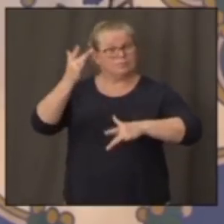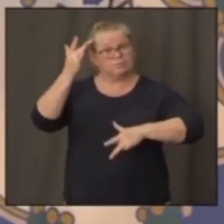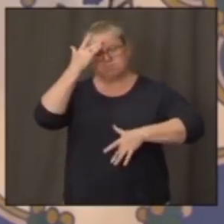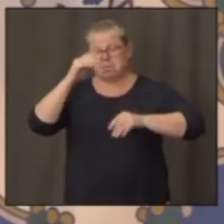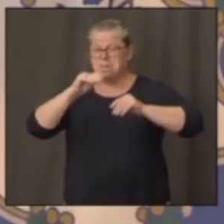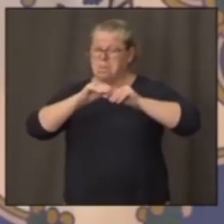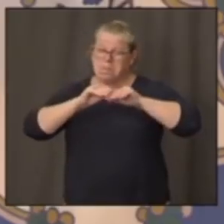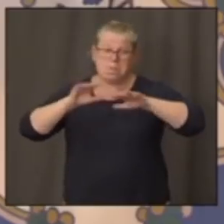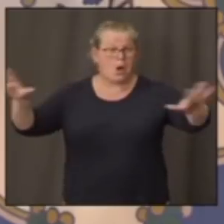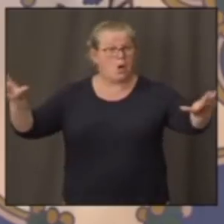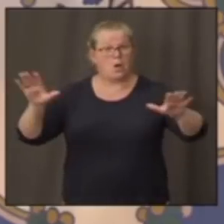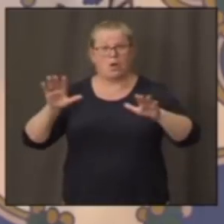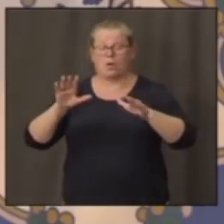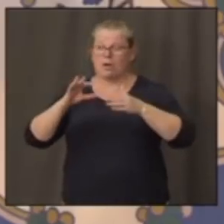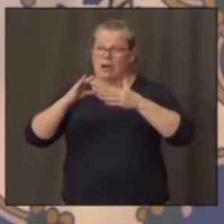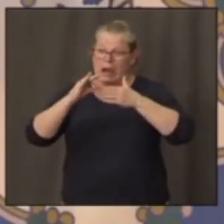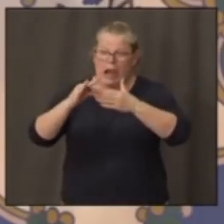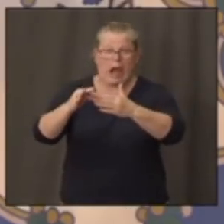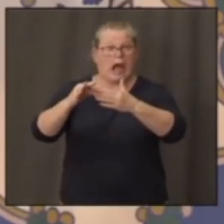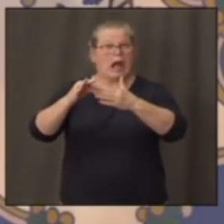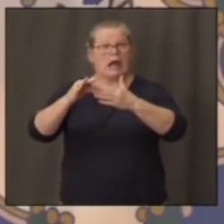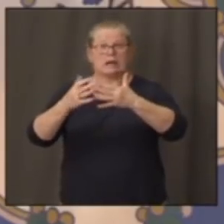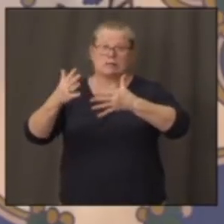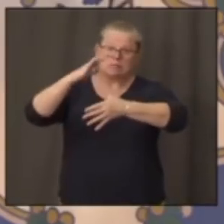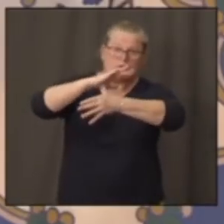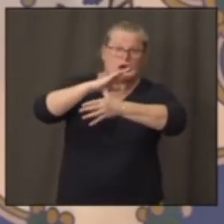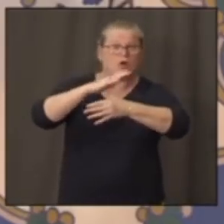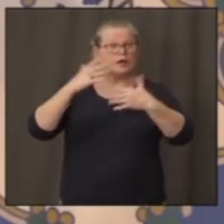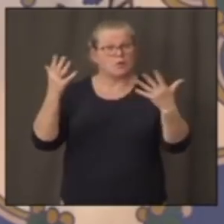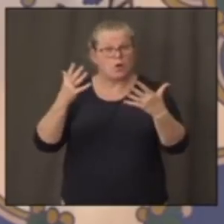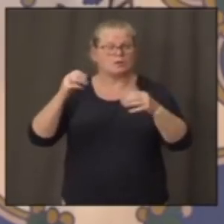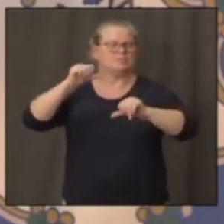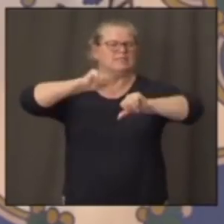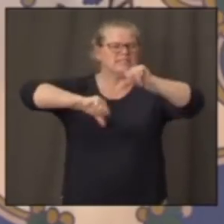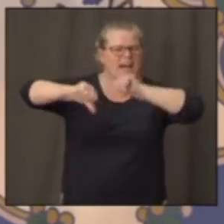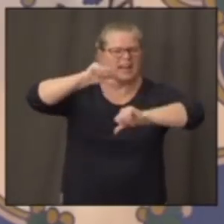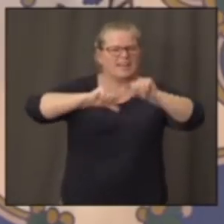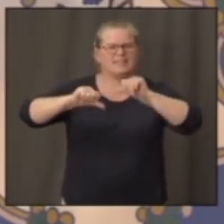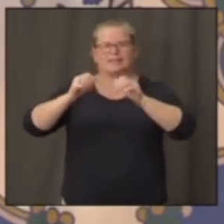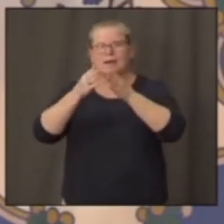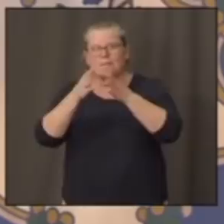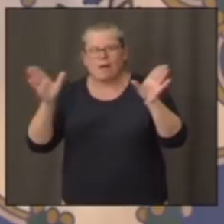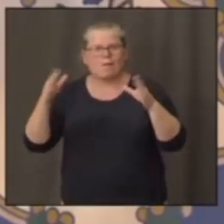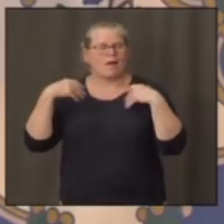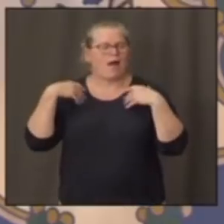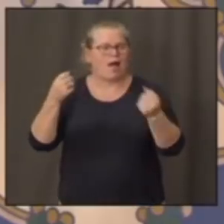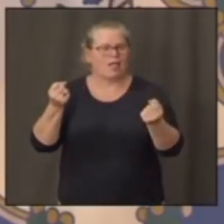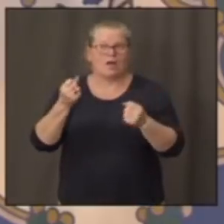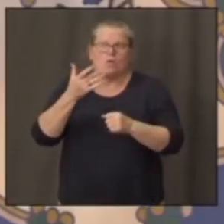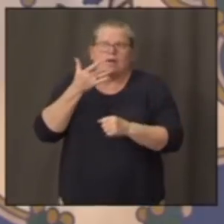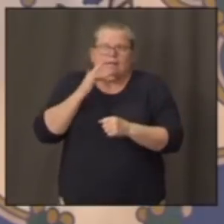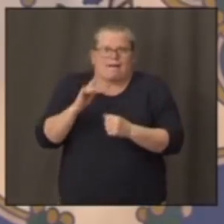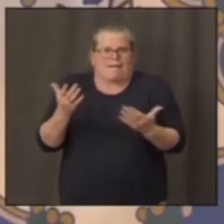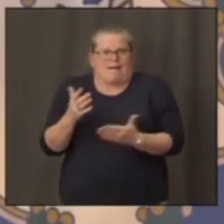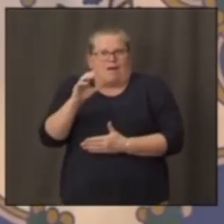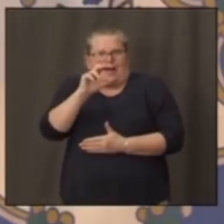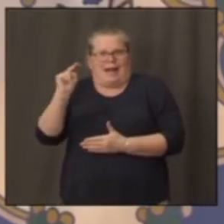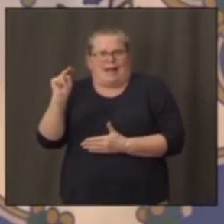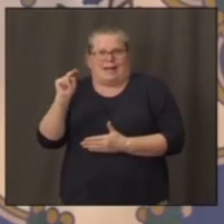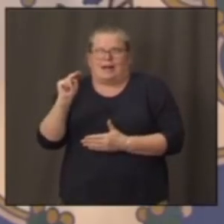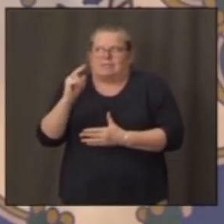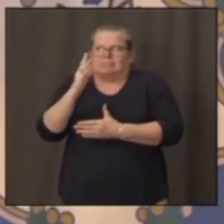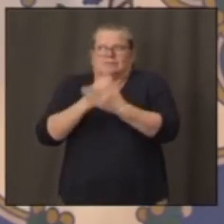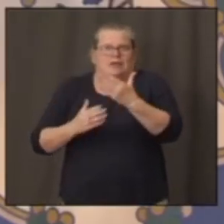lead with public health. And we're fortunate to have some of the best public health minds in the country here in Connecticut. And particularly fortunate that